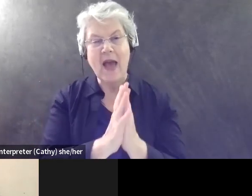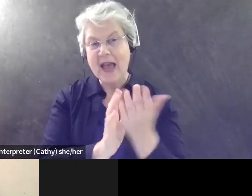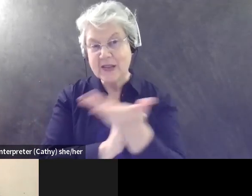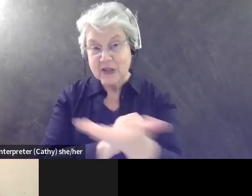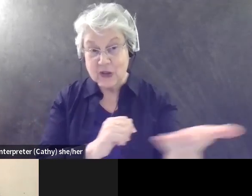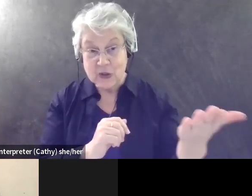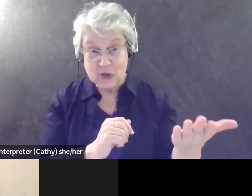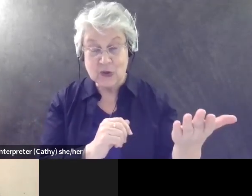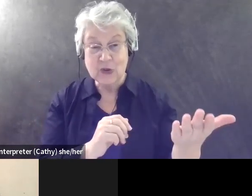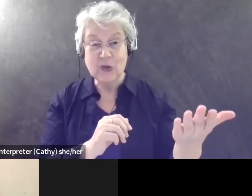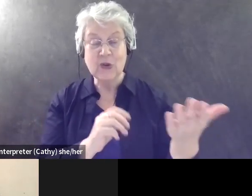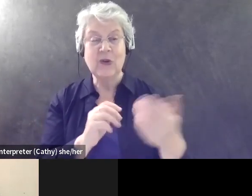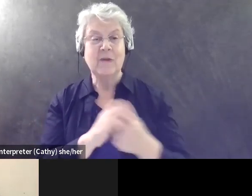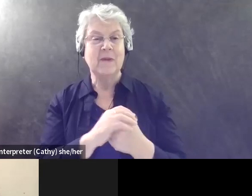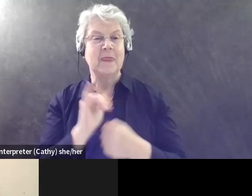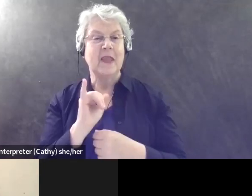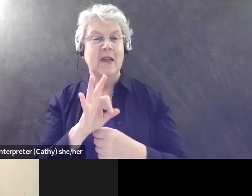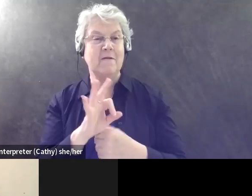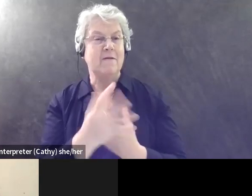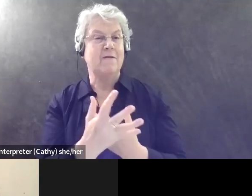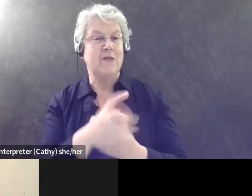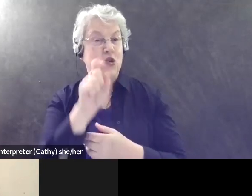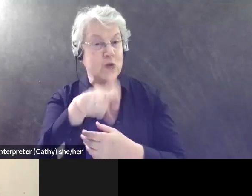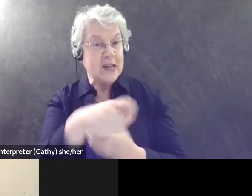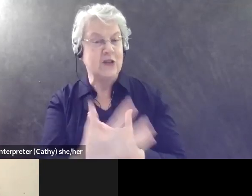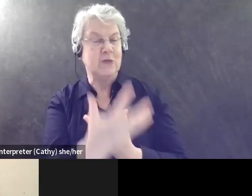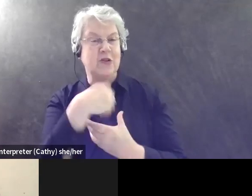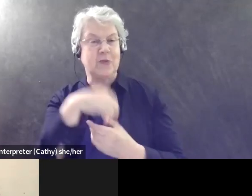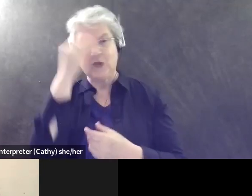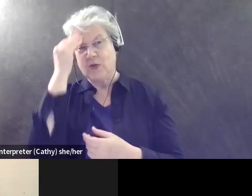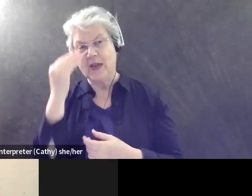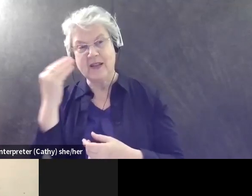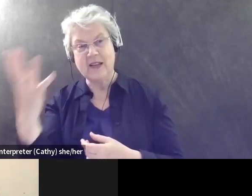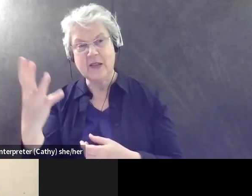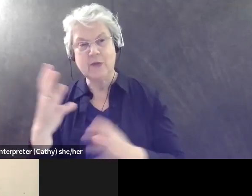group or, um, to ask you, um, so that you can let them know what you need?